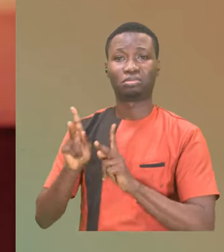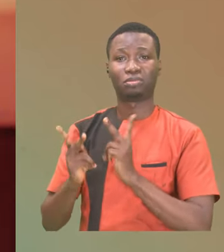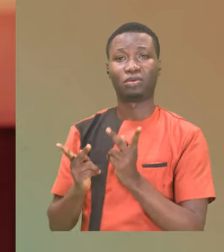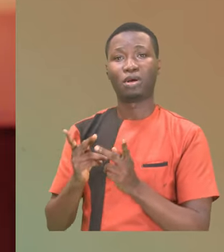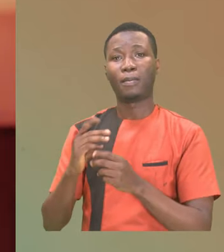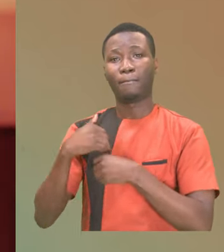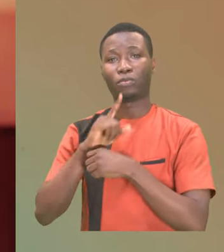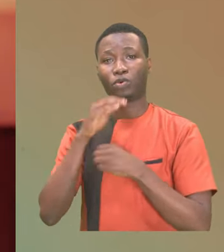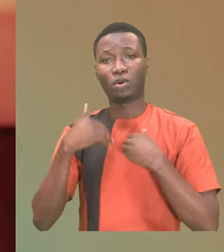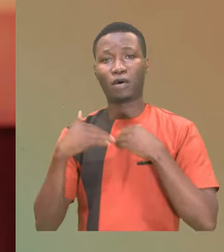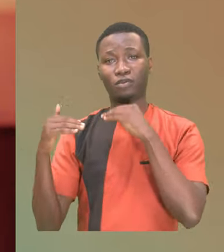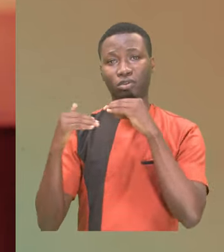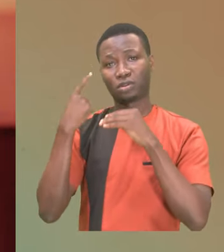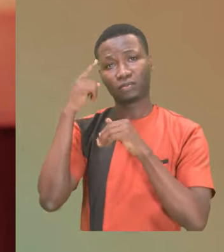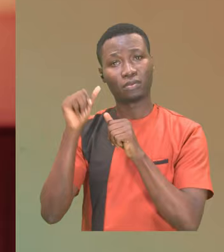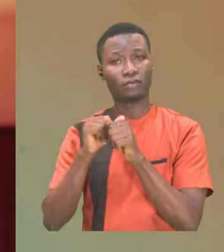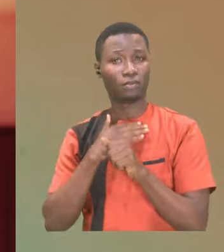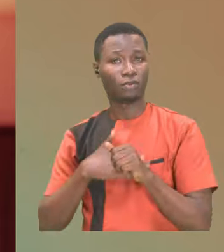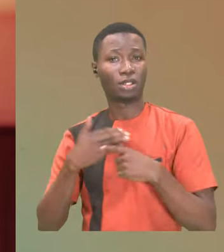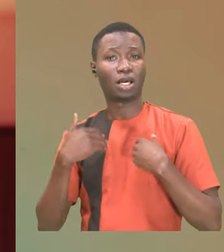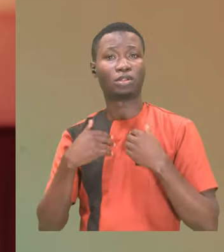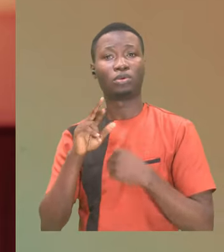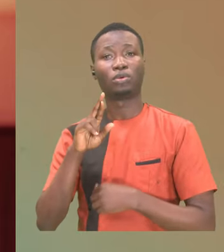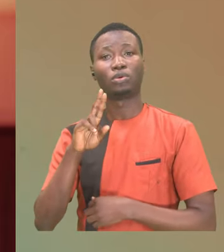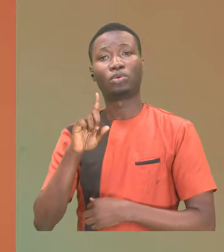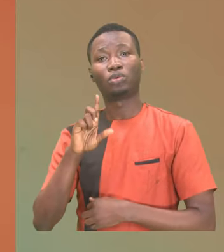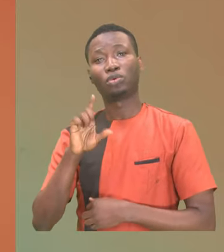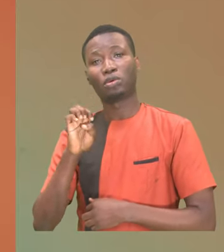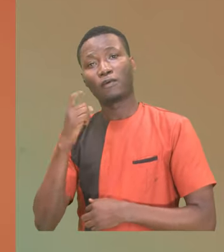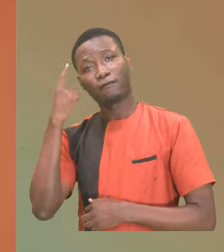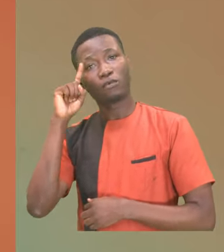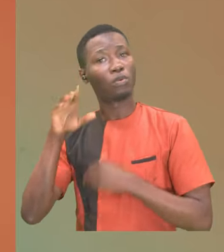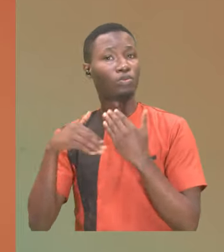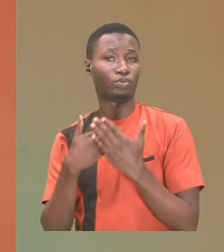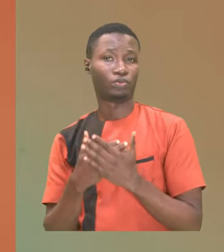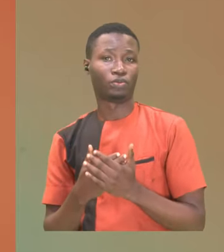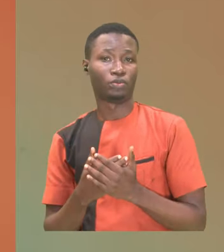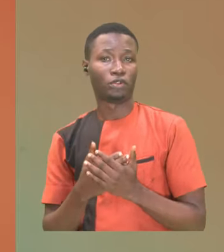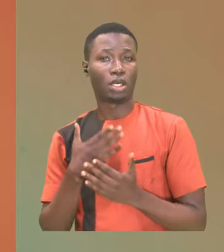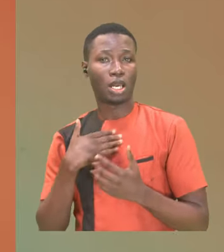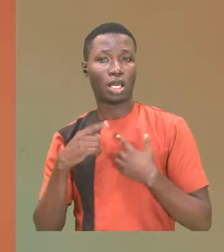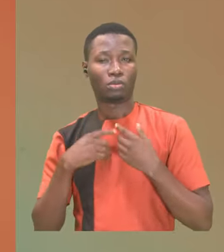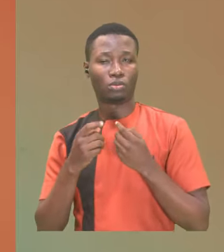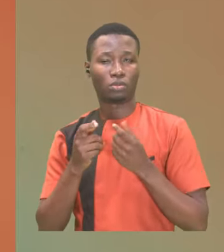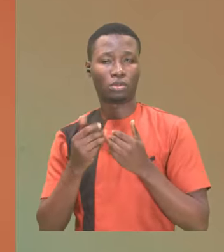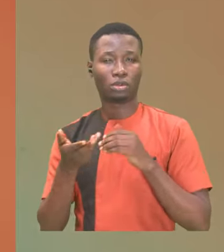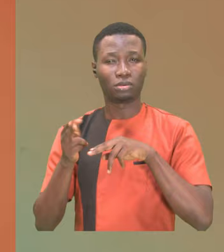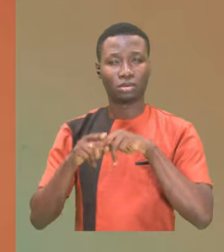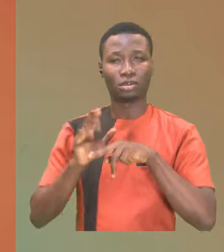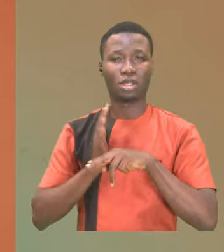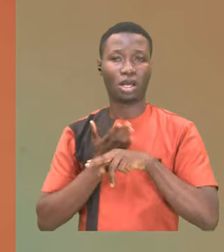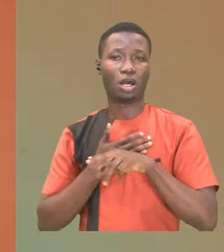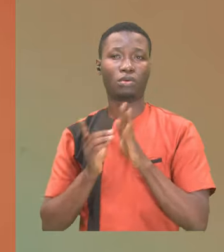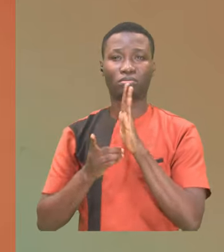ensuring justice for all and the observance of the rule of law, rapidly advancing our infrastructure development,